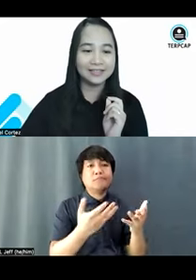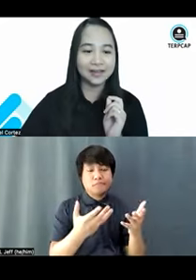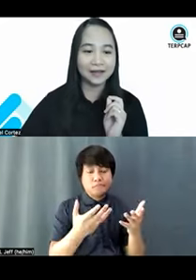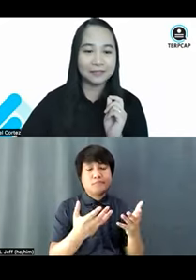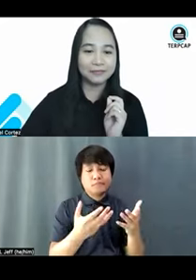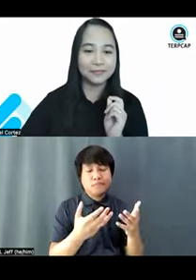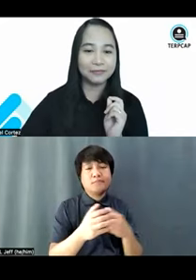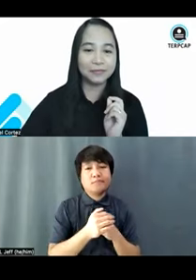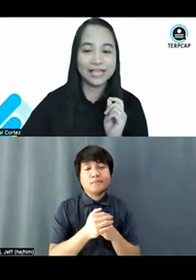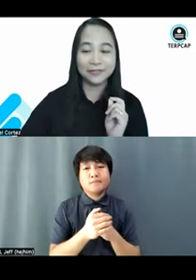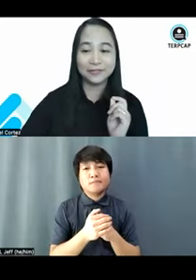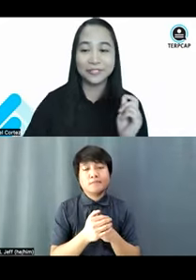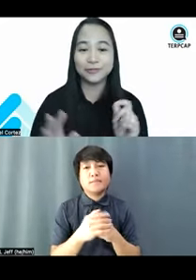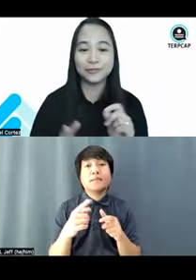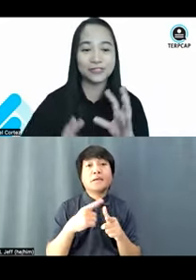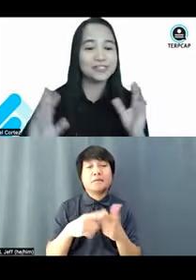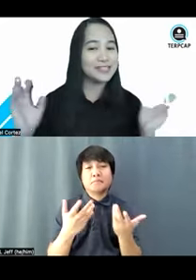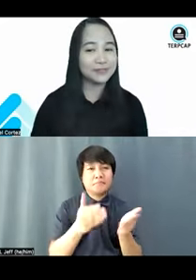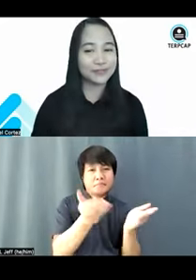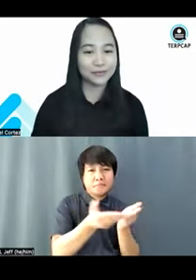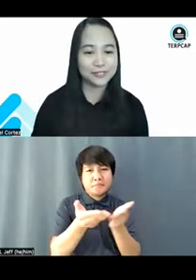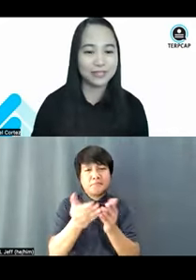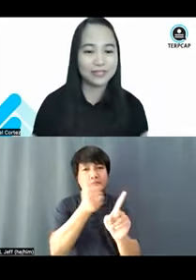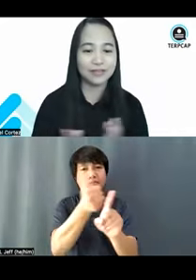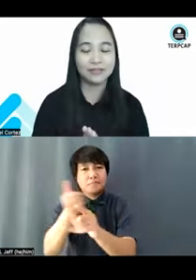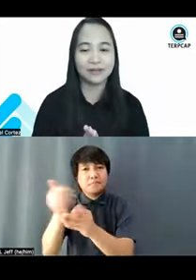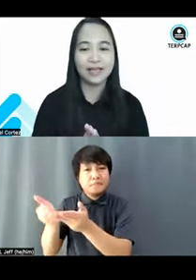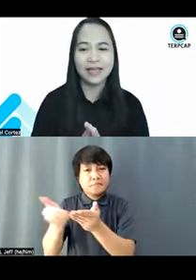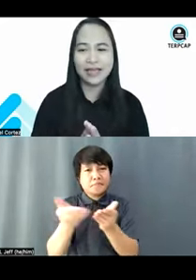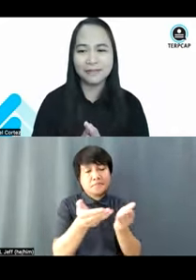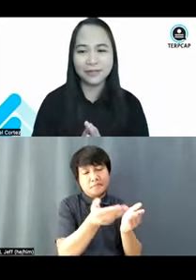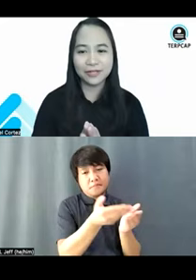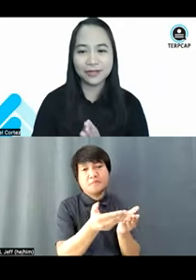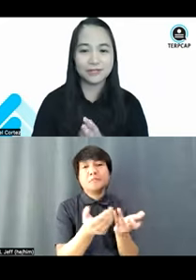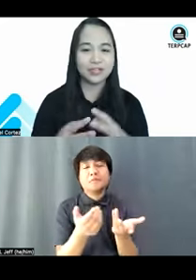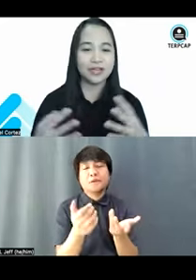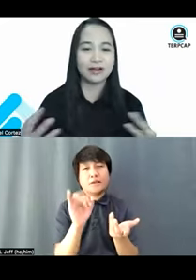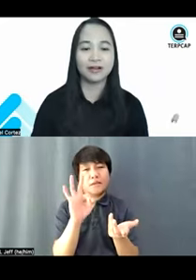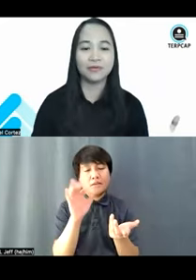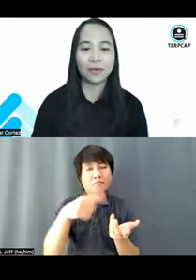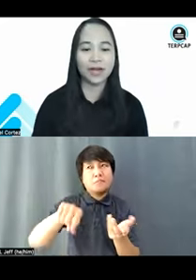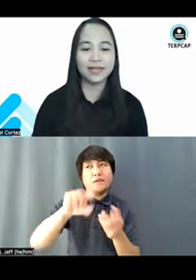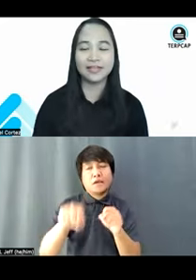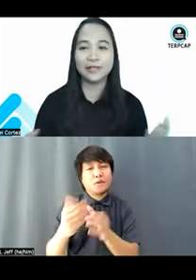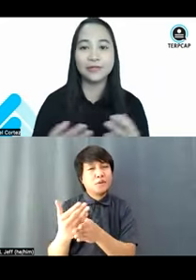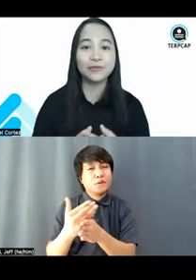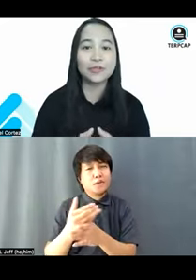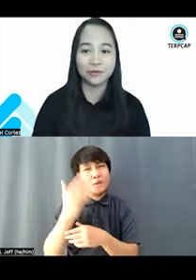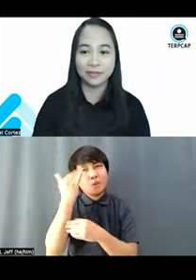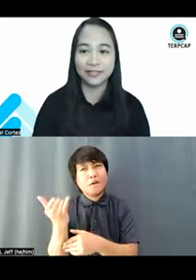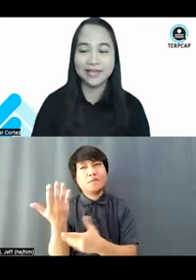And we would like you to introduce yourselves, of course, to each other. And if you can also share why